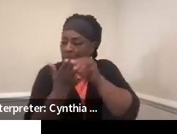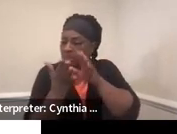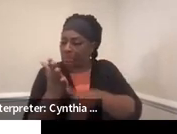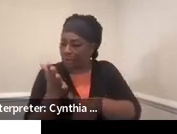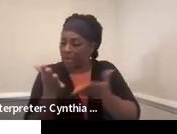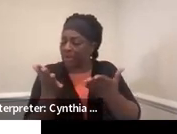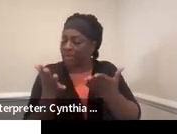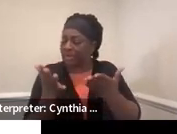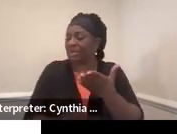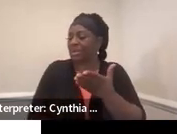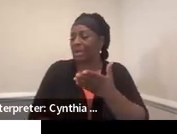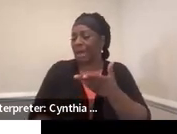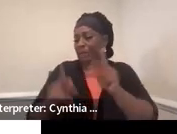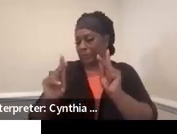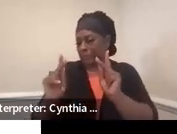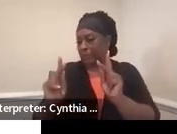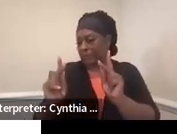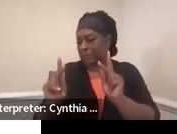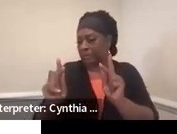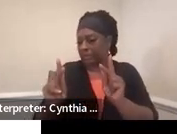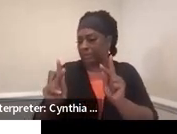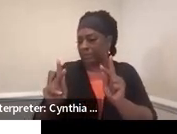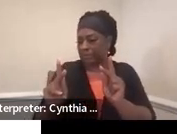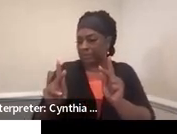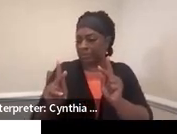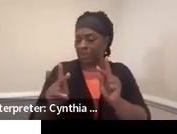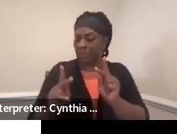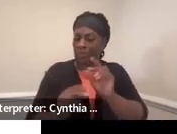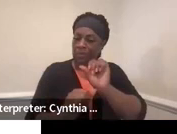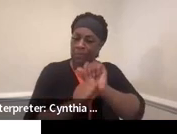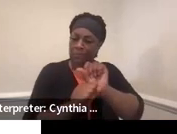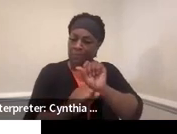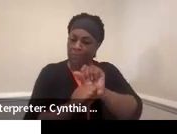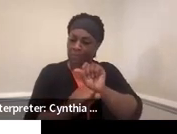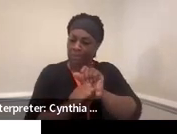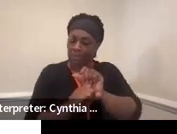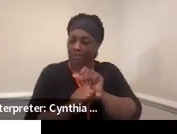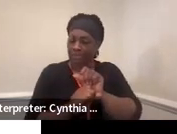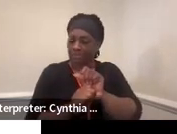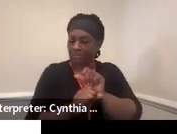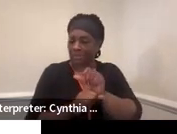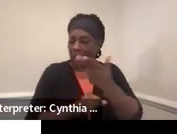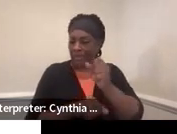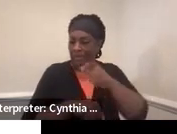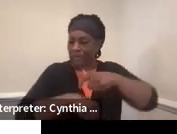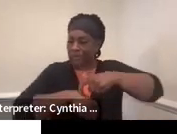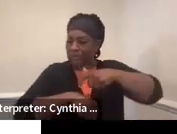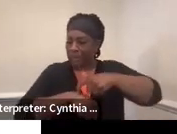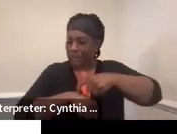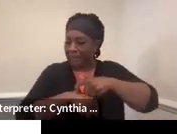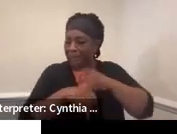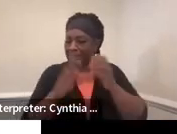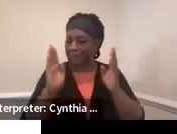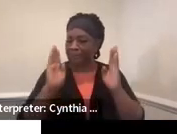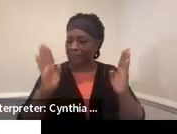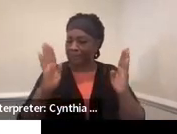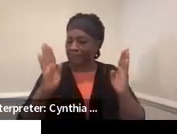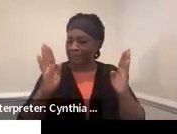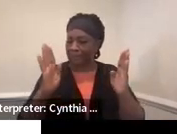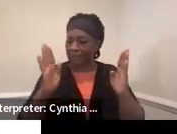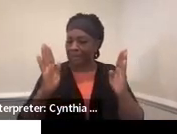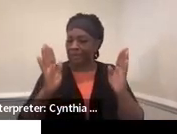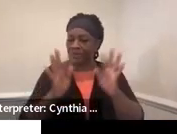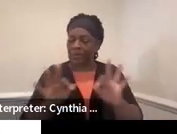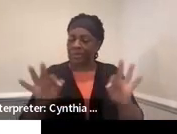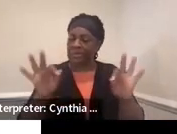opportunity for employment during high school is to ensure that we